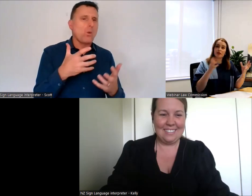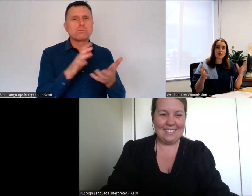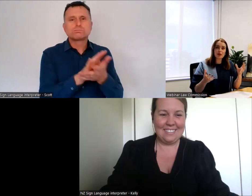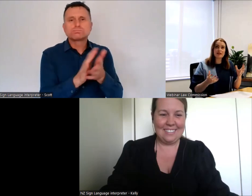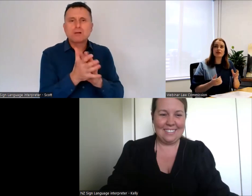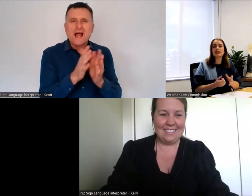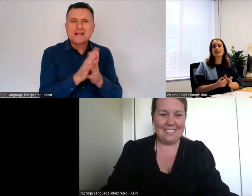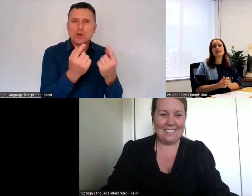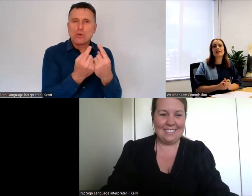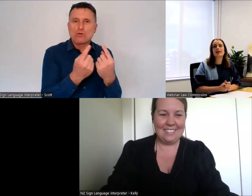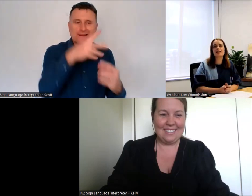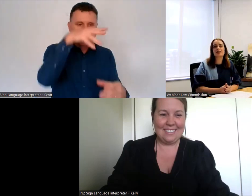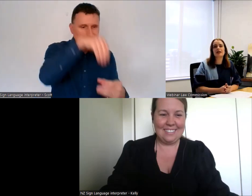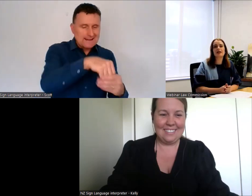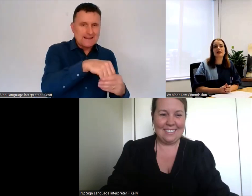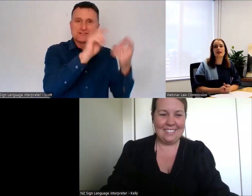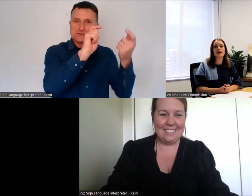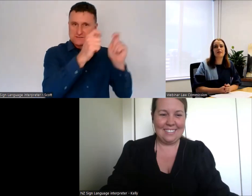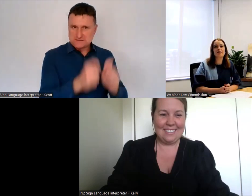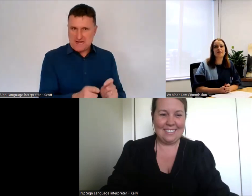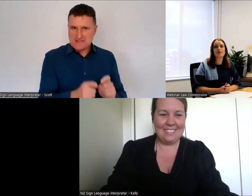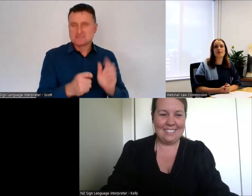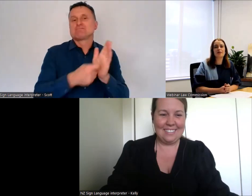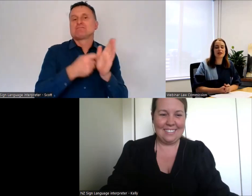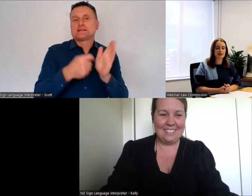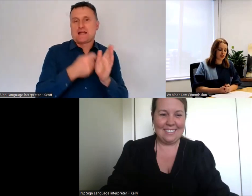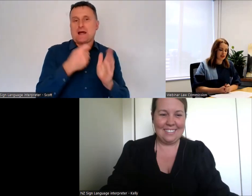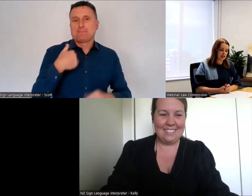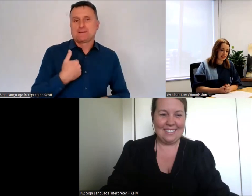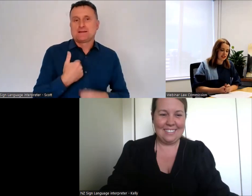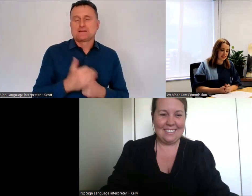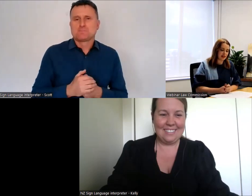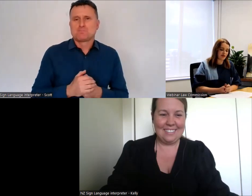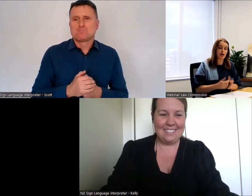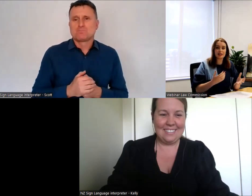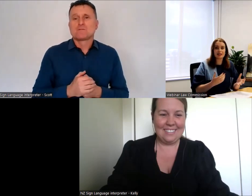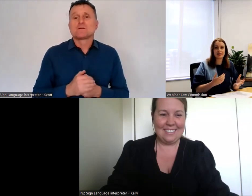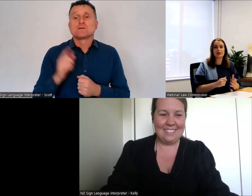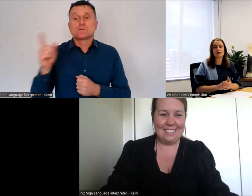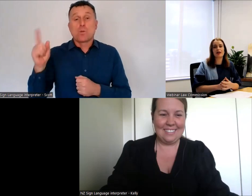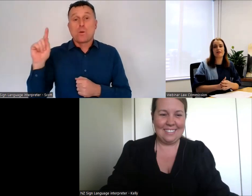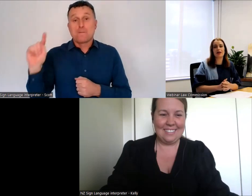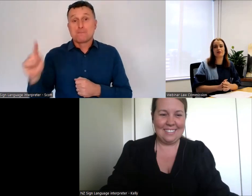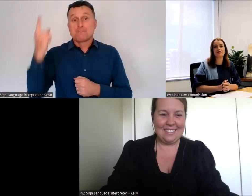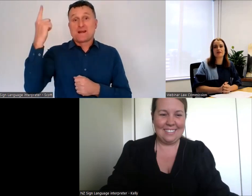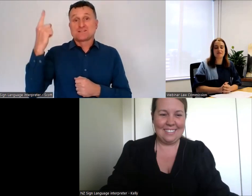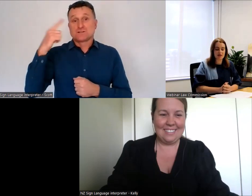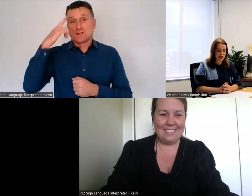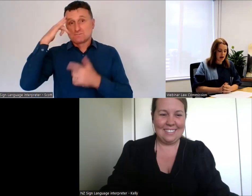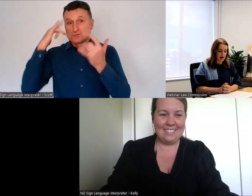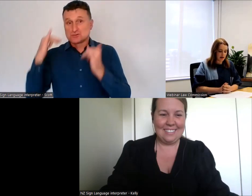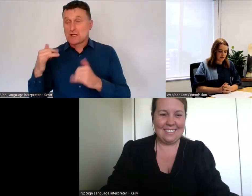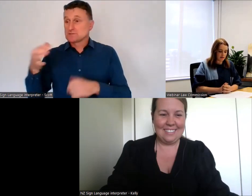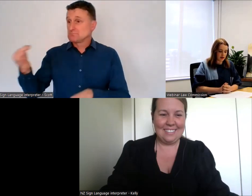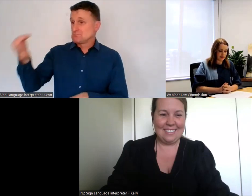And for all of these reasons, the Minister for Justice has therefore asked us to carry out a review to